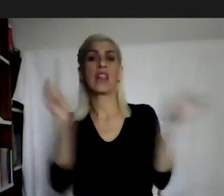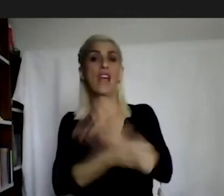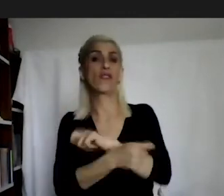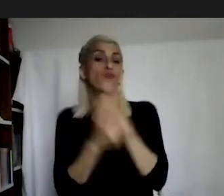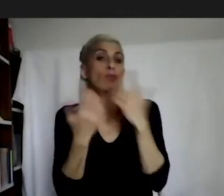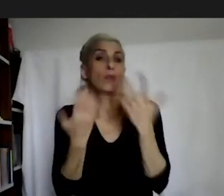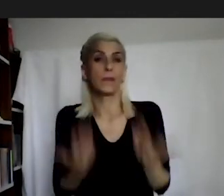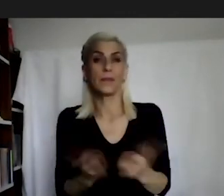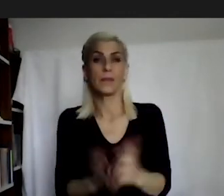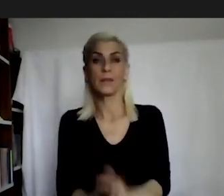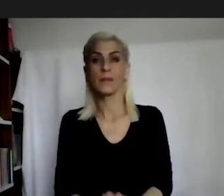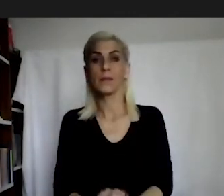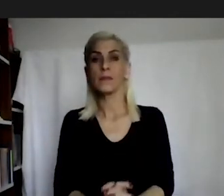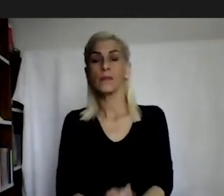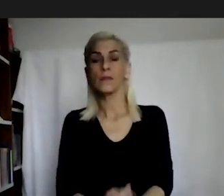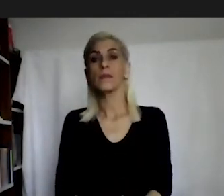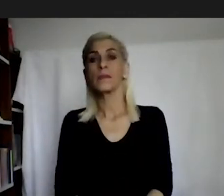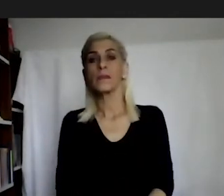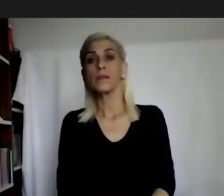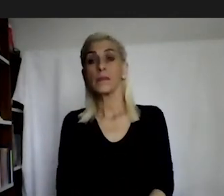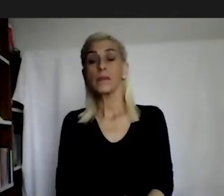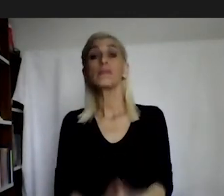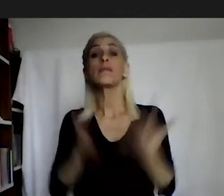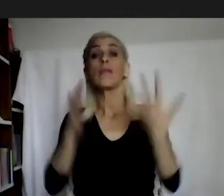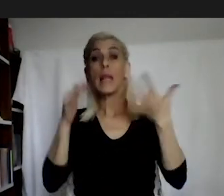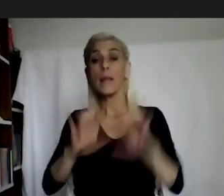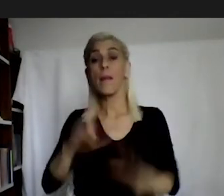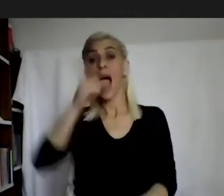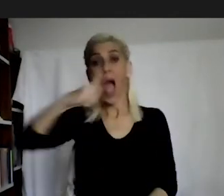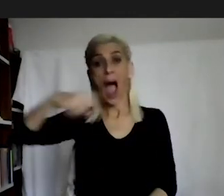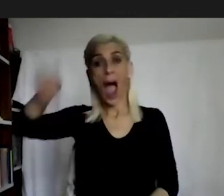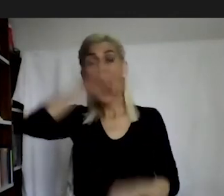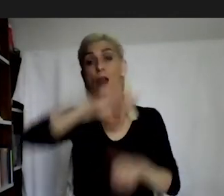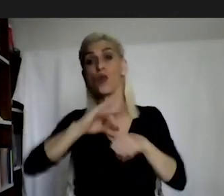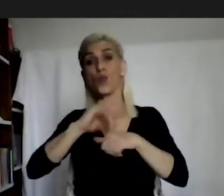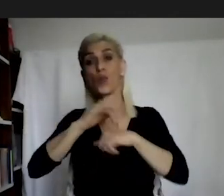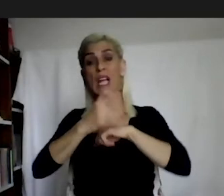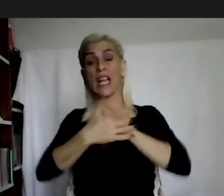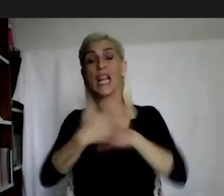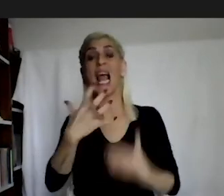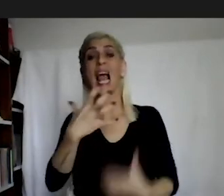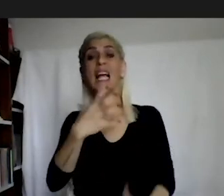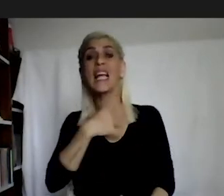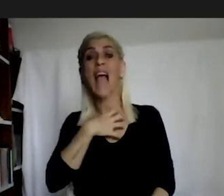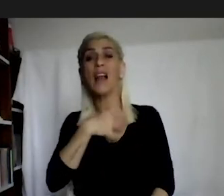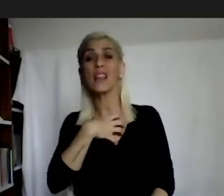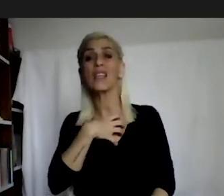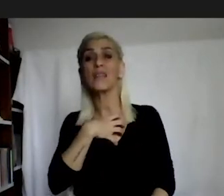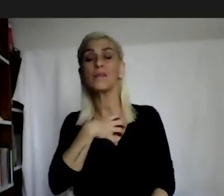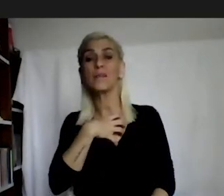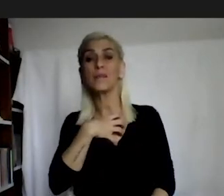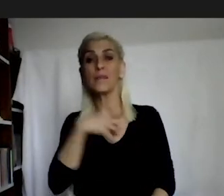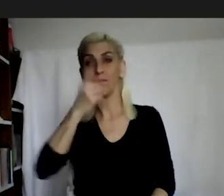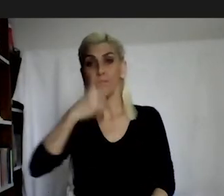most of the other countries. This shows us every country has their own conditions